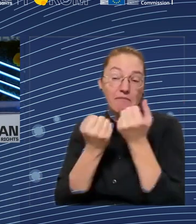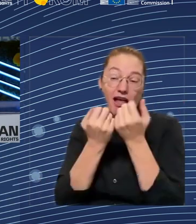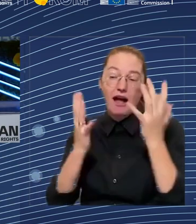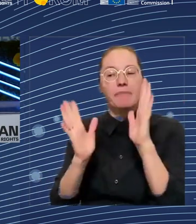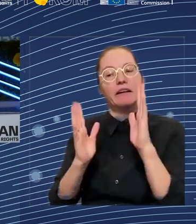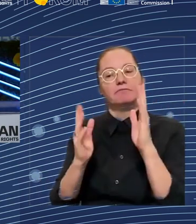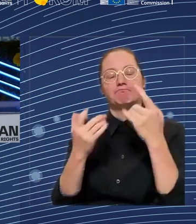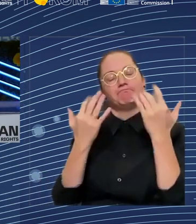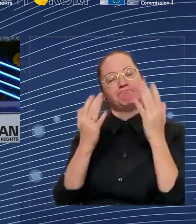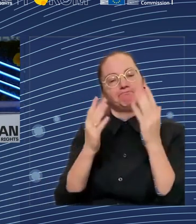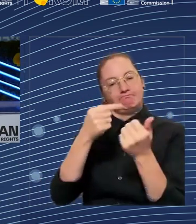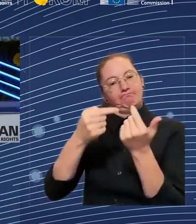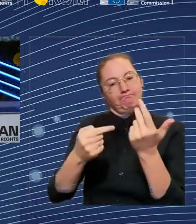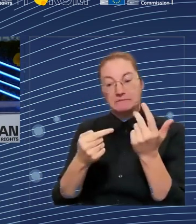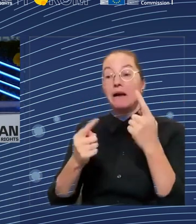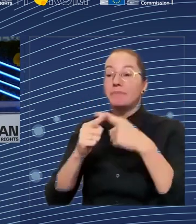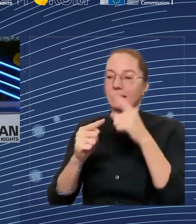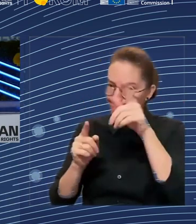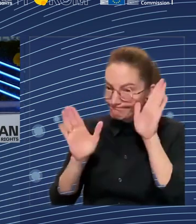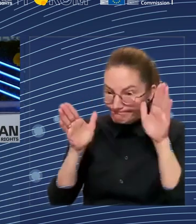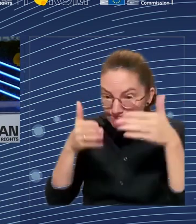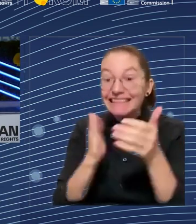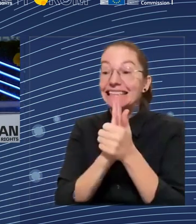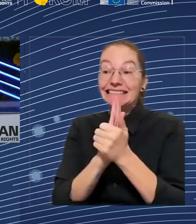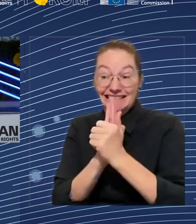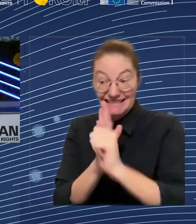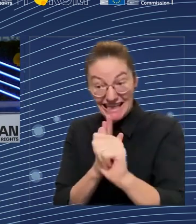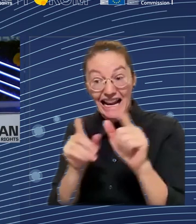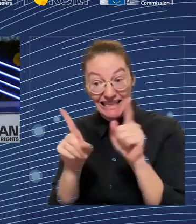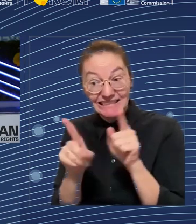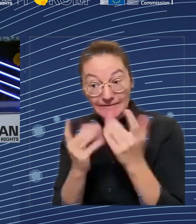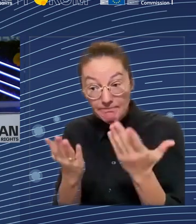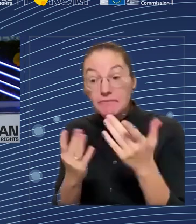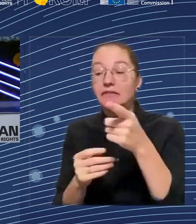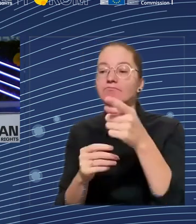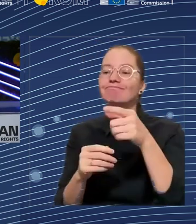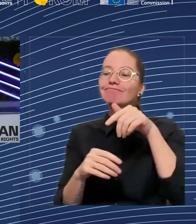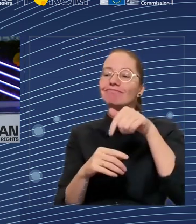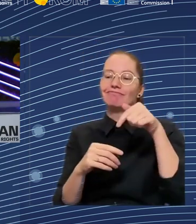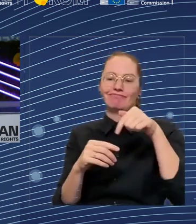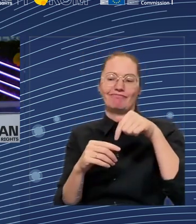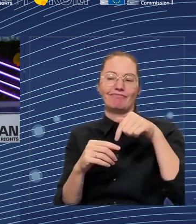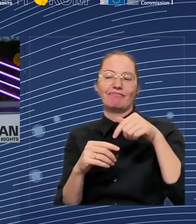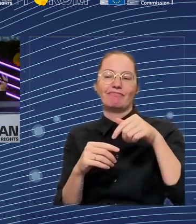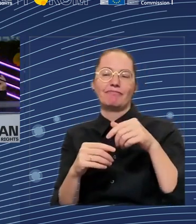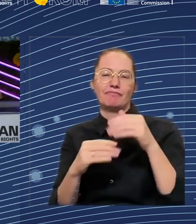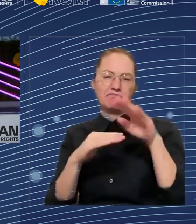And here, vocational training programs in Lithuania, as an example, you can